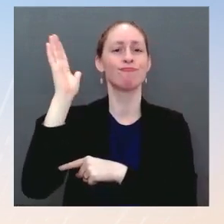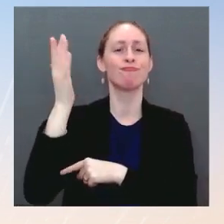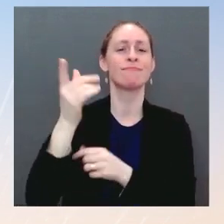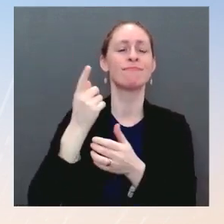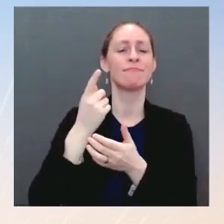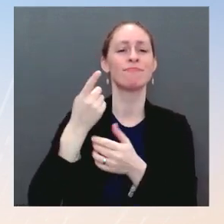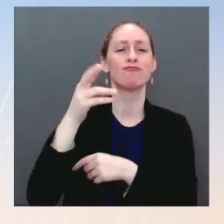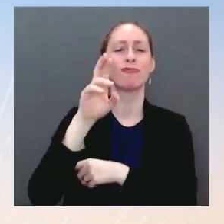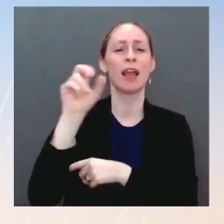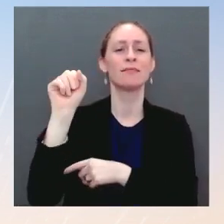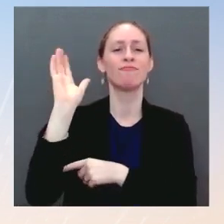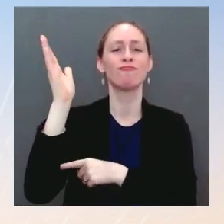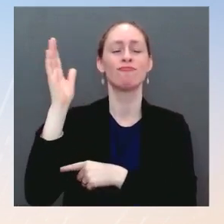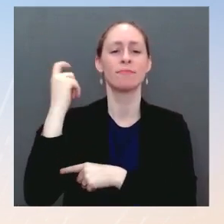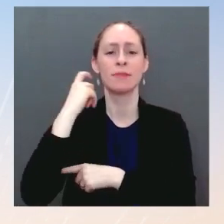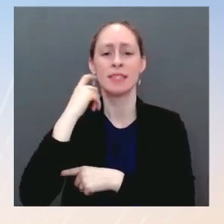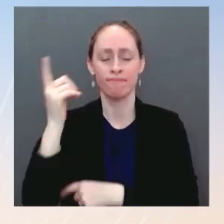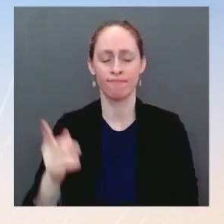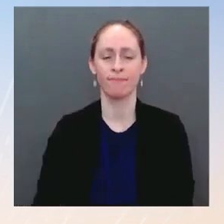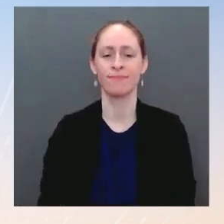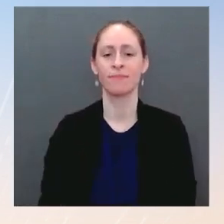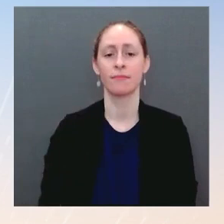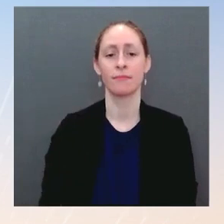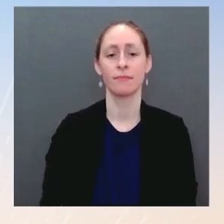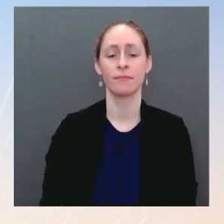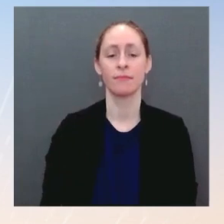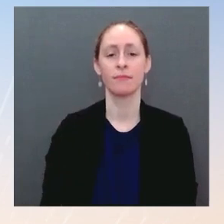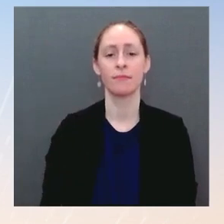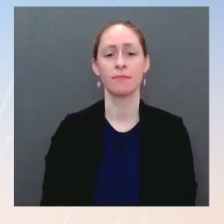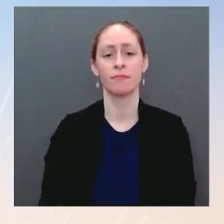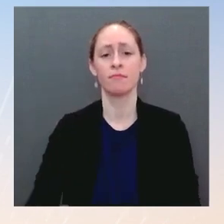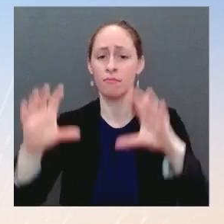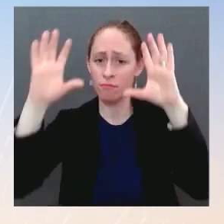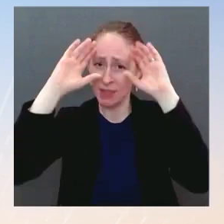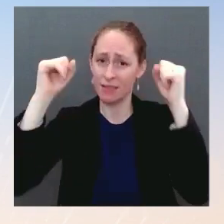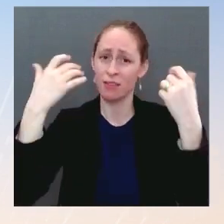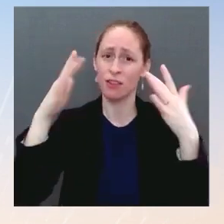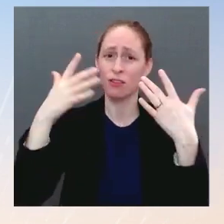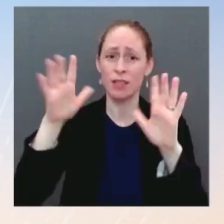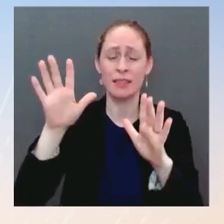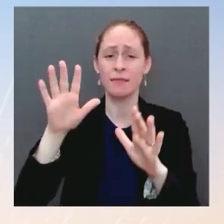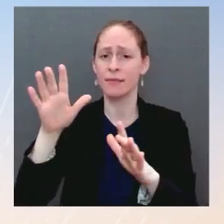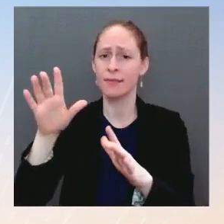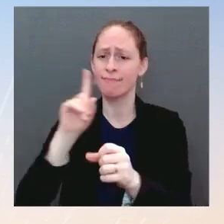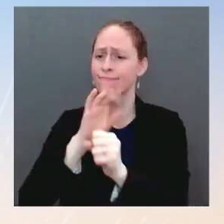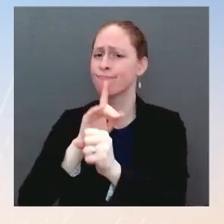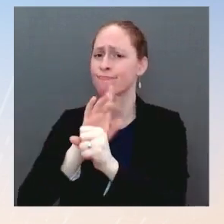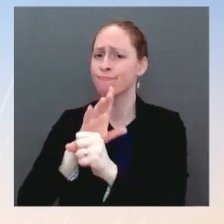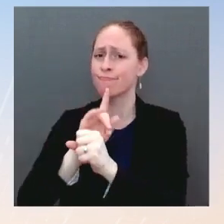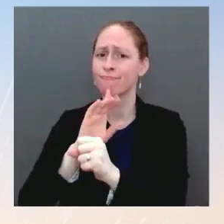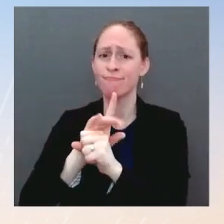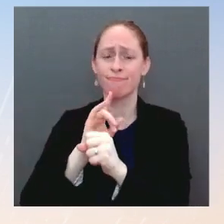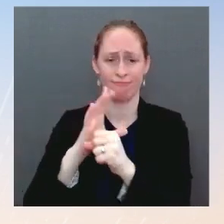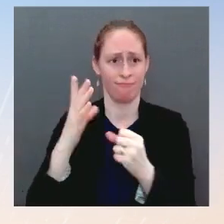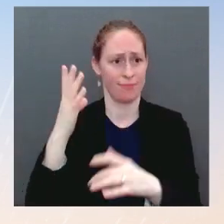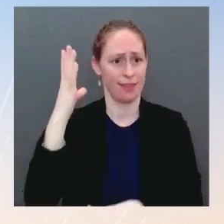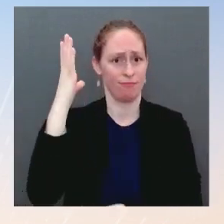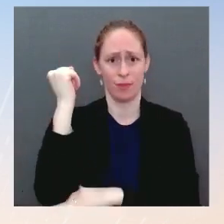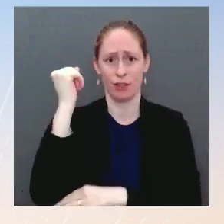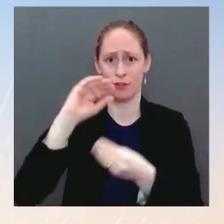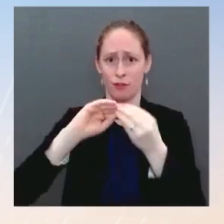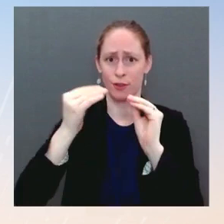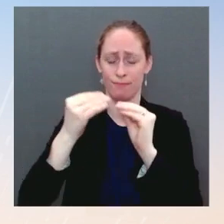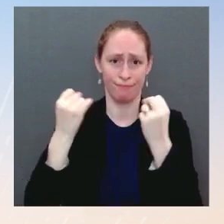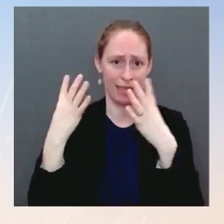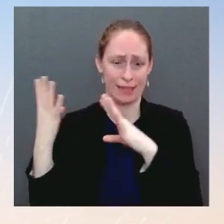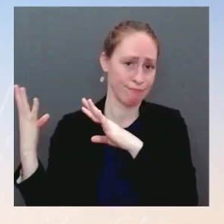of any president since President Reagan. He's won confirmation of the most lower court judges in the first year of a presidency since President Kennedy. He